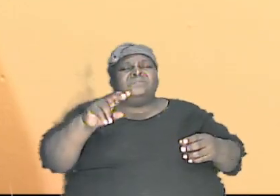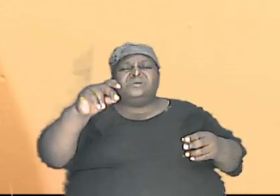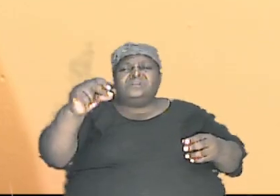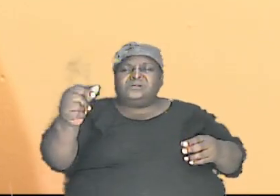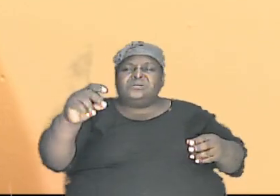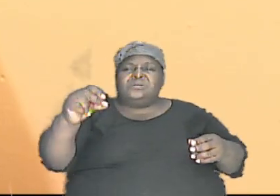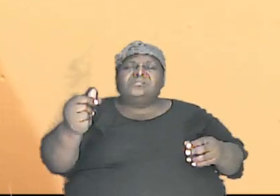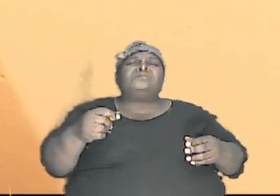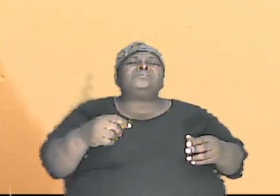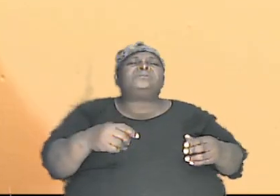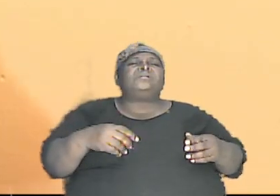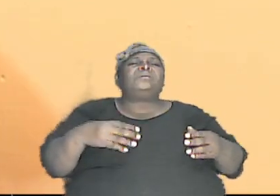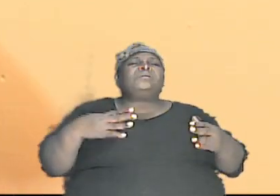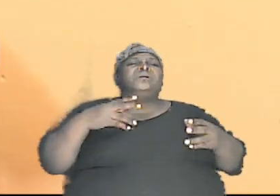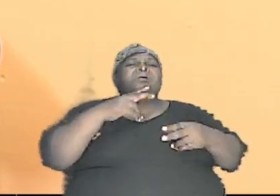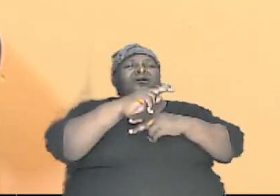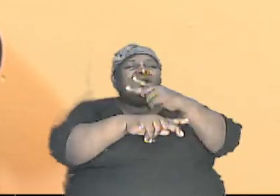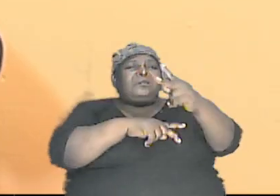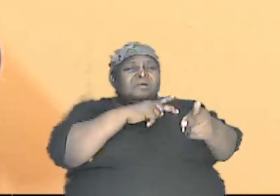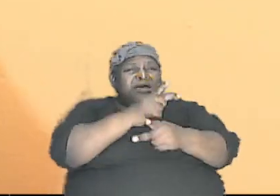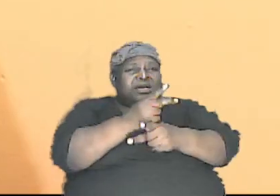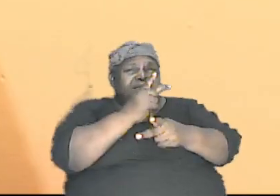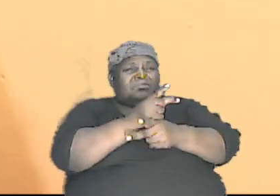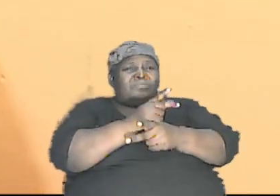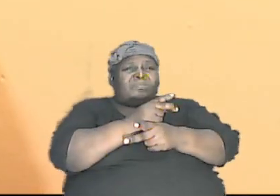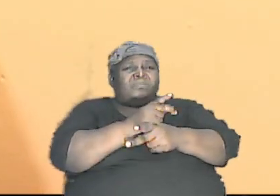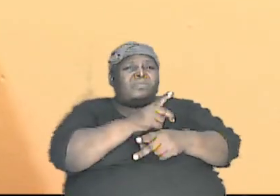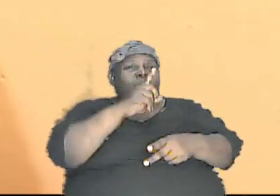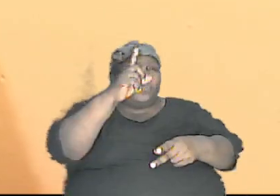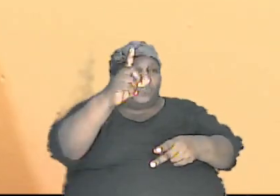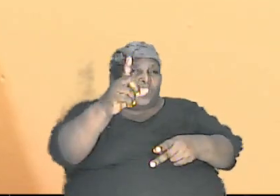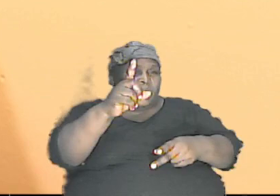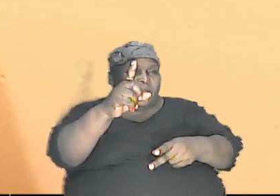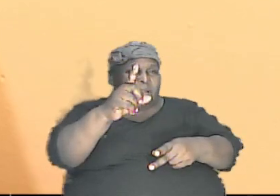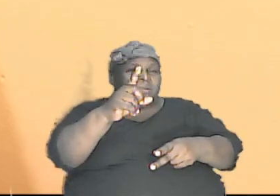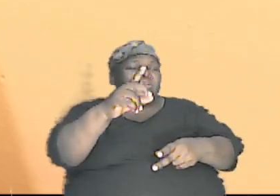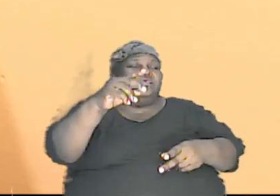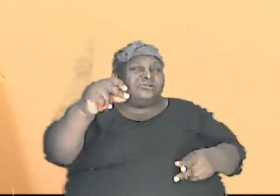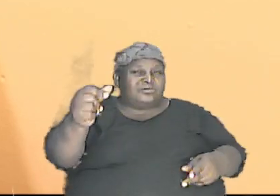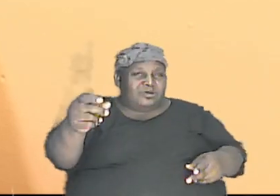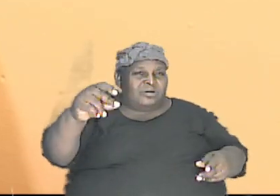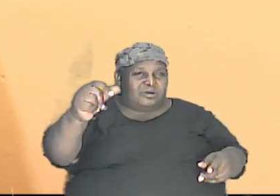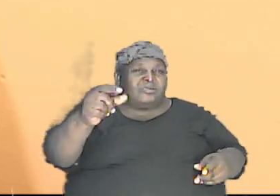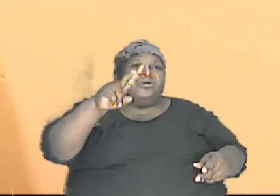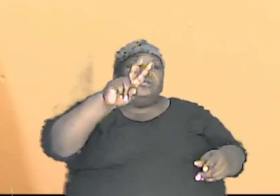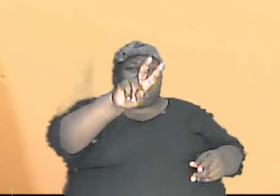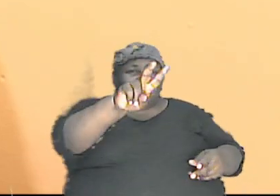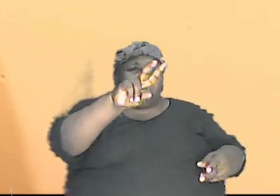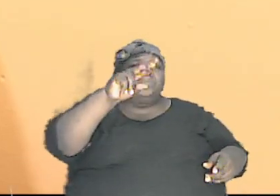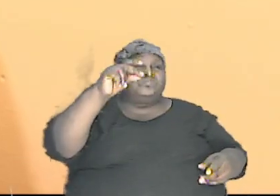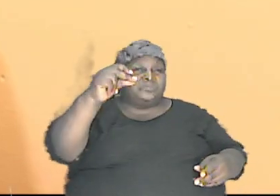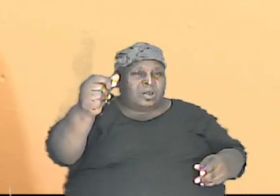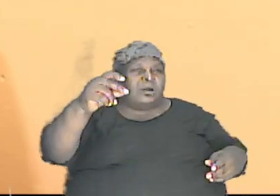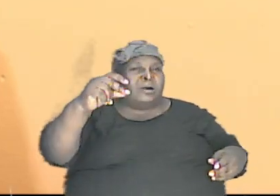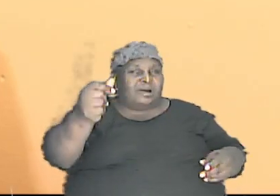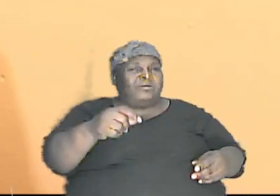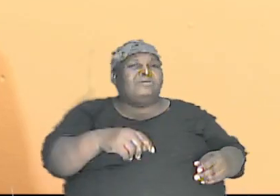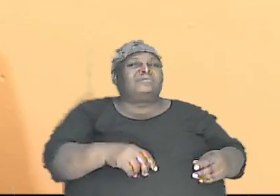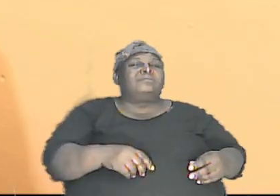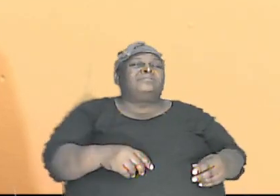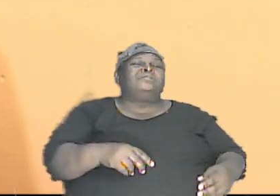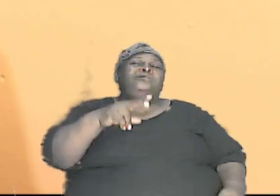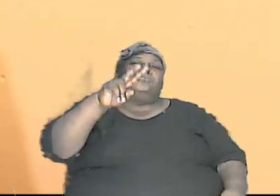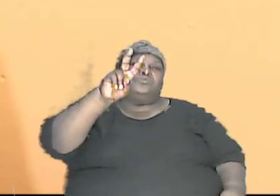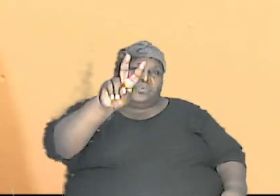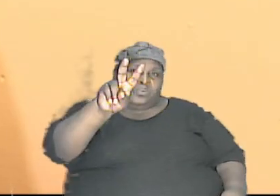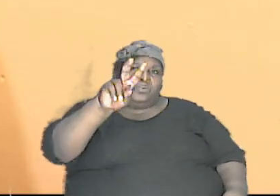and the dog kind is one kind dogs two dogs two of the dogs that